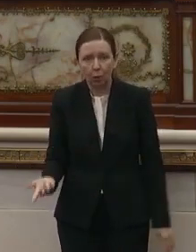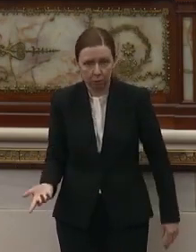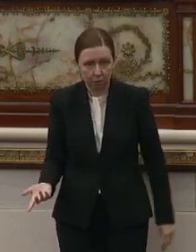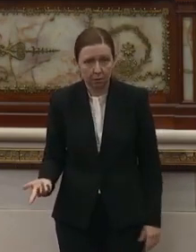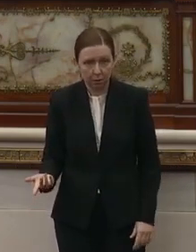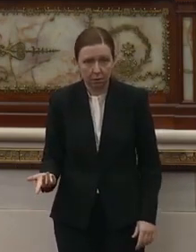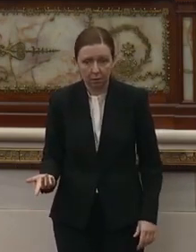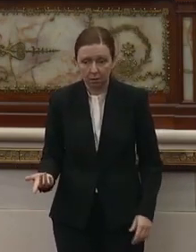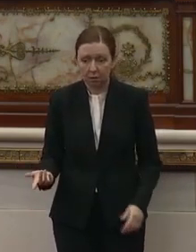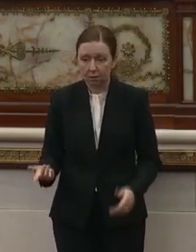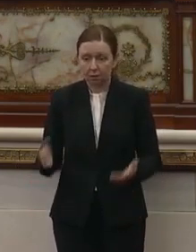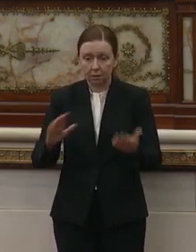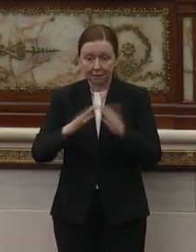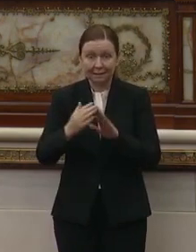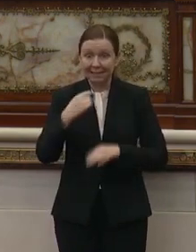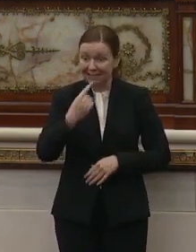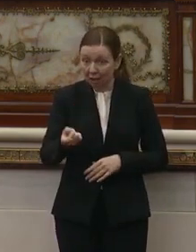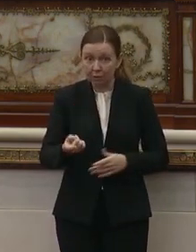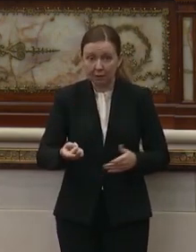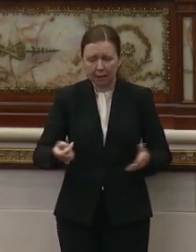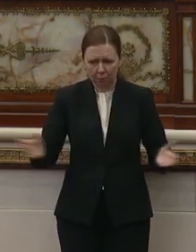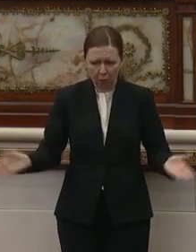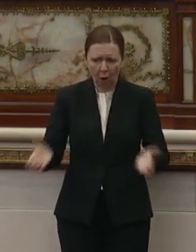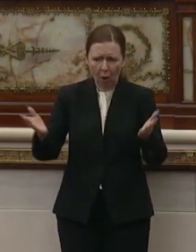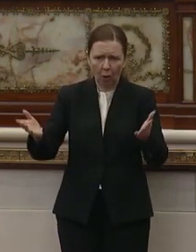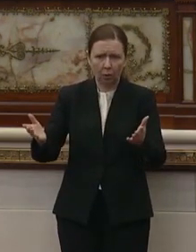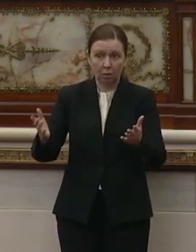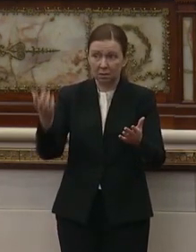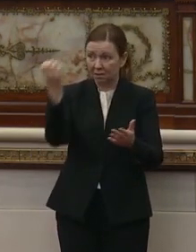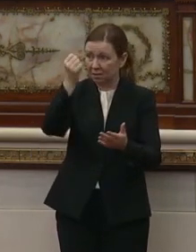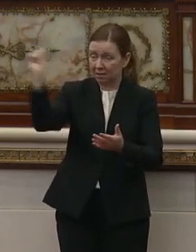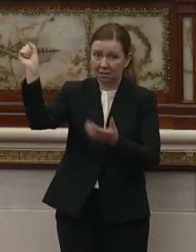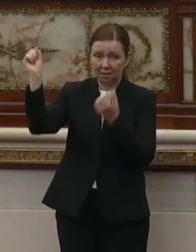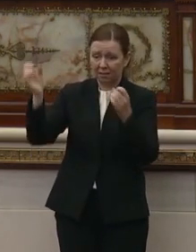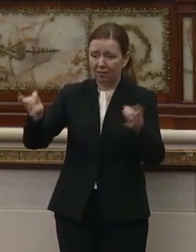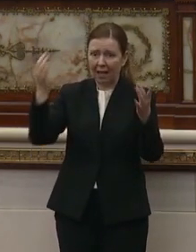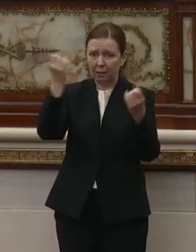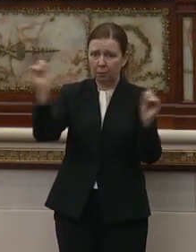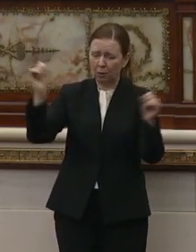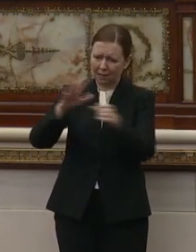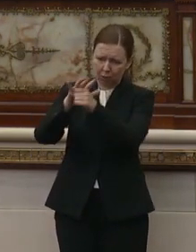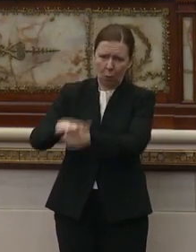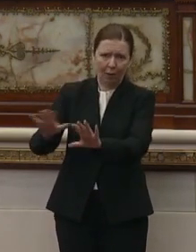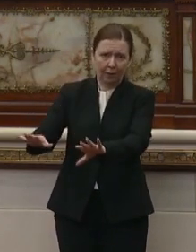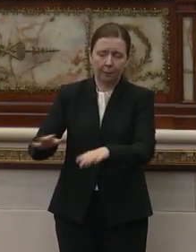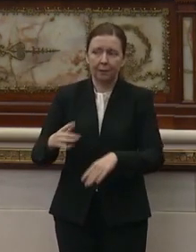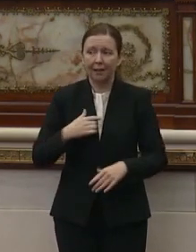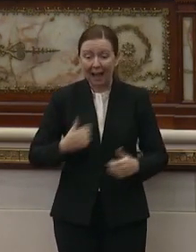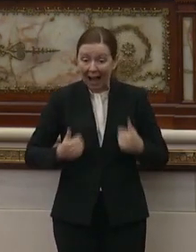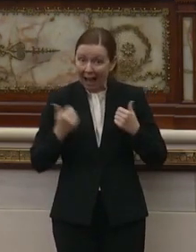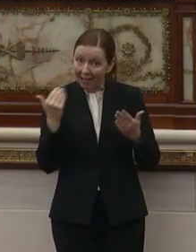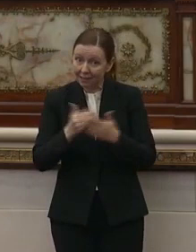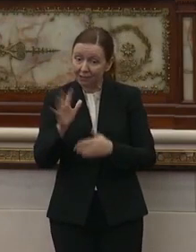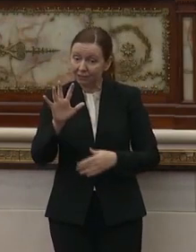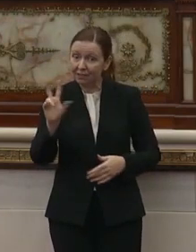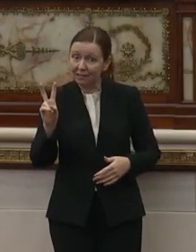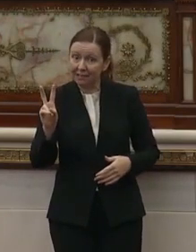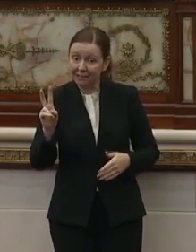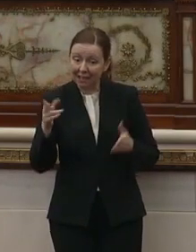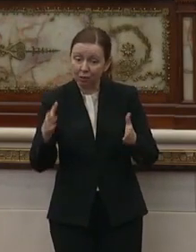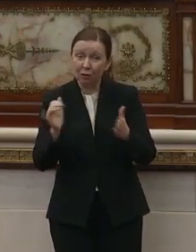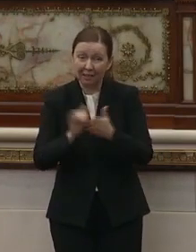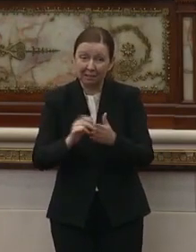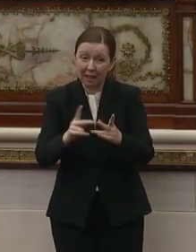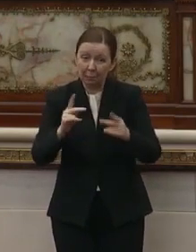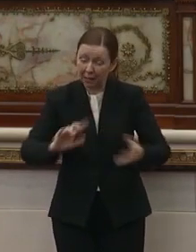by our city to go out and quell riots, violent protests? And by the way, I live near 52nd Street. That place was